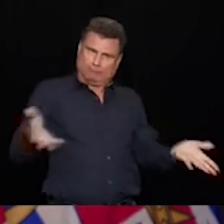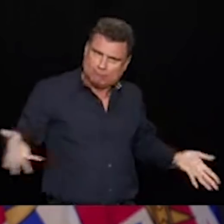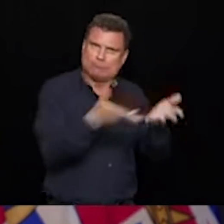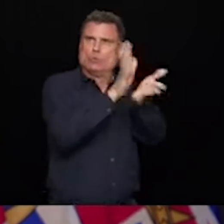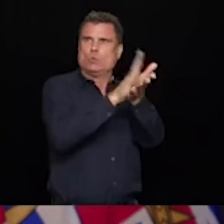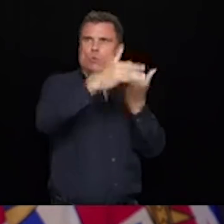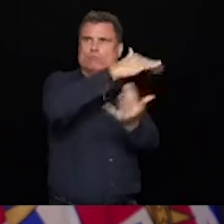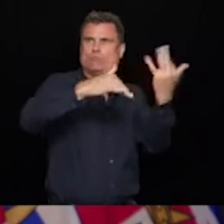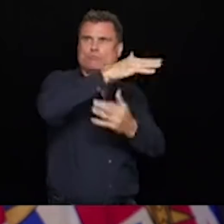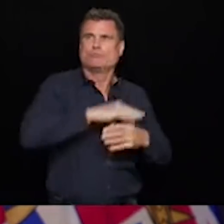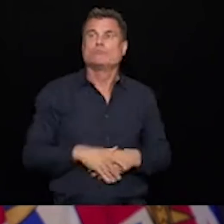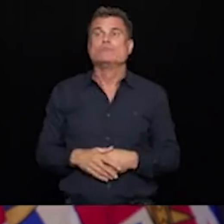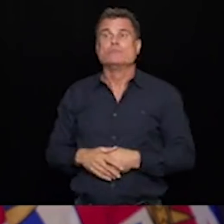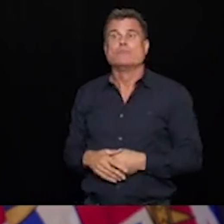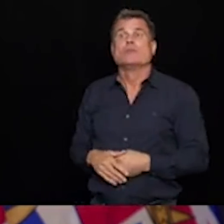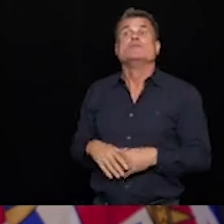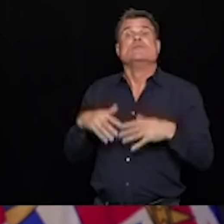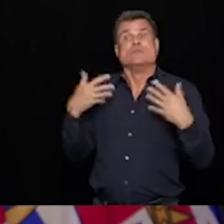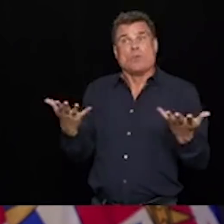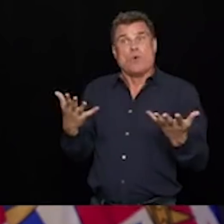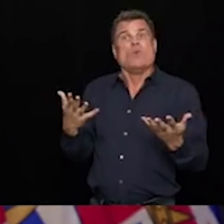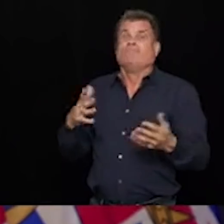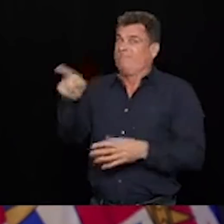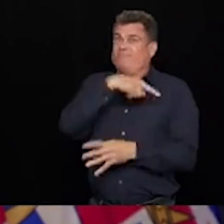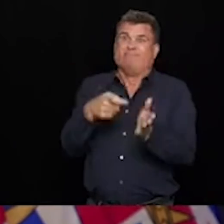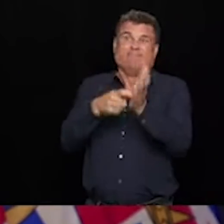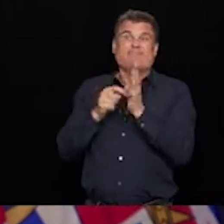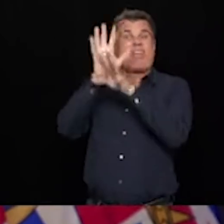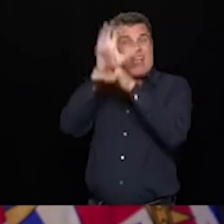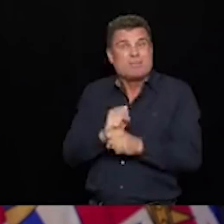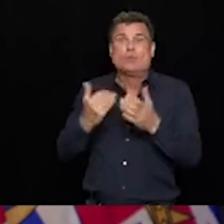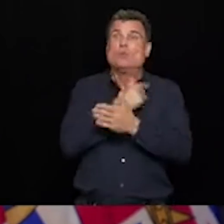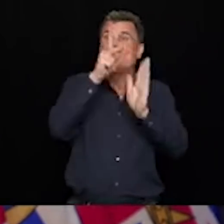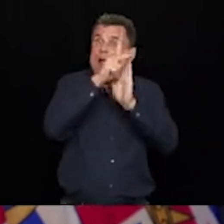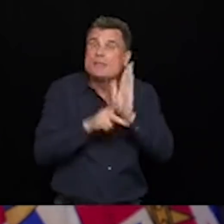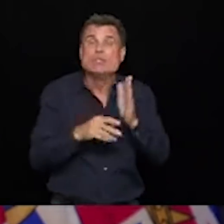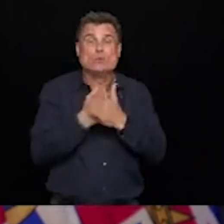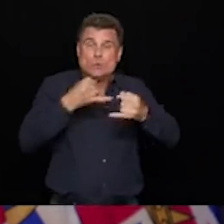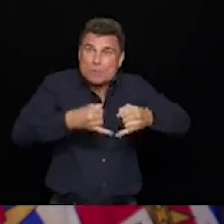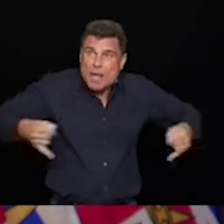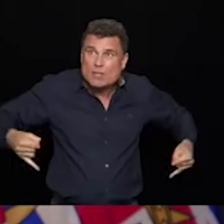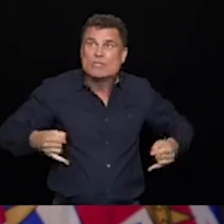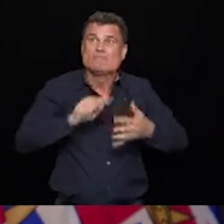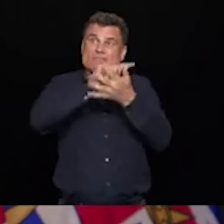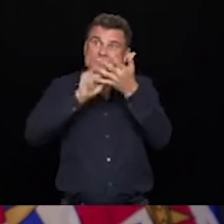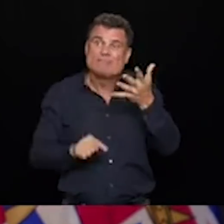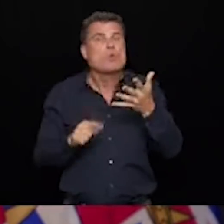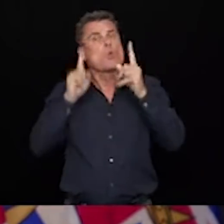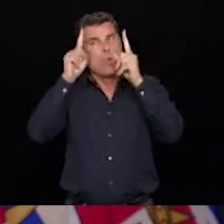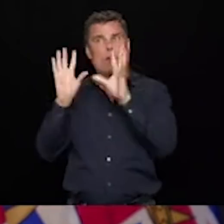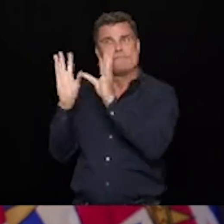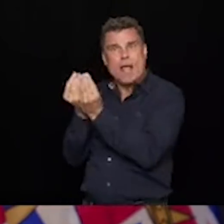new boundaries to keep our friends, our families, our communities safe this fall and winter. It's important for all of us